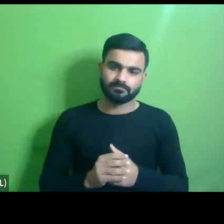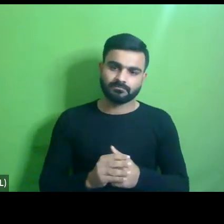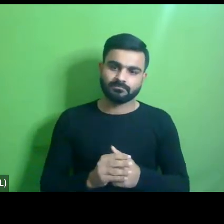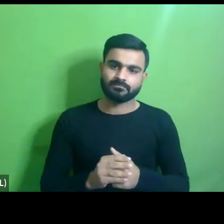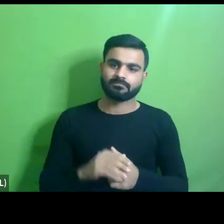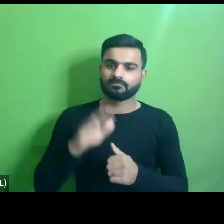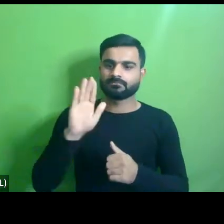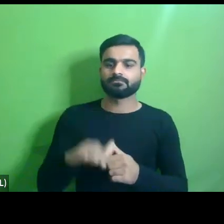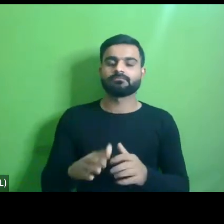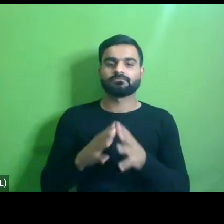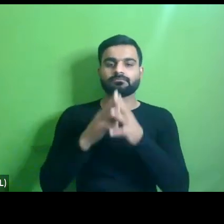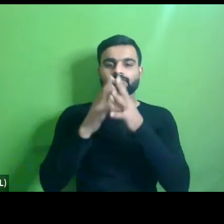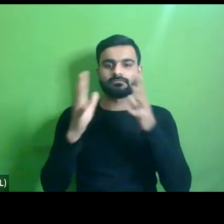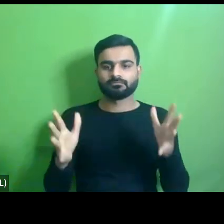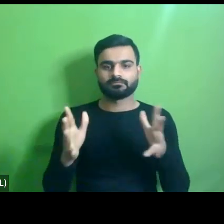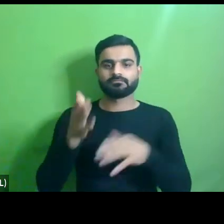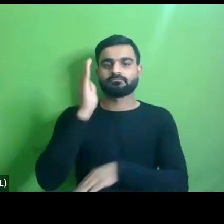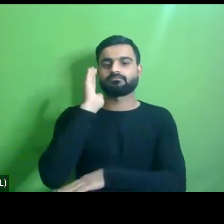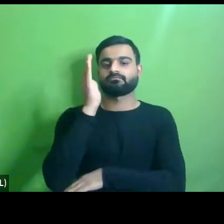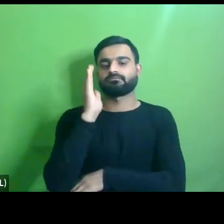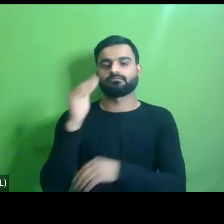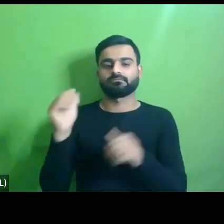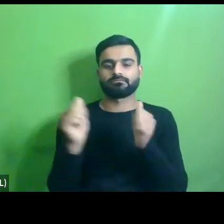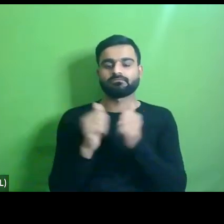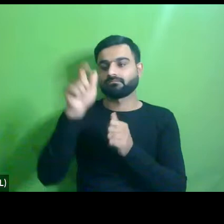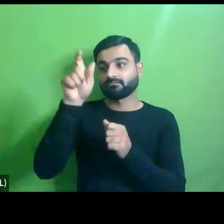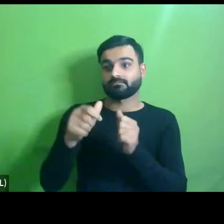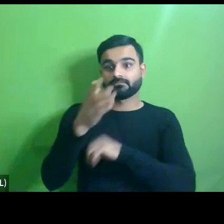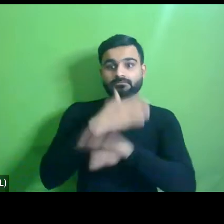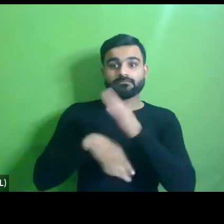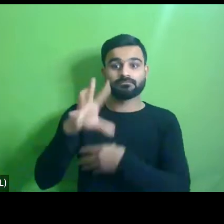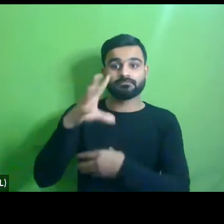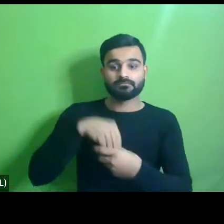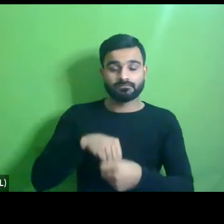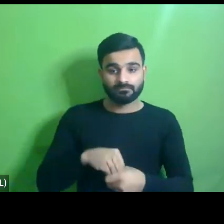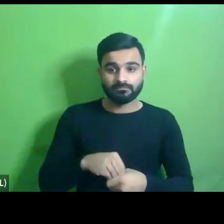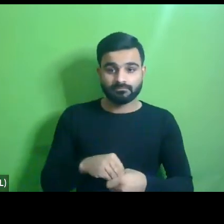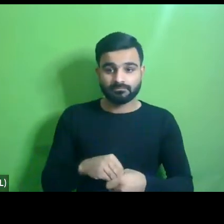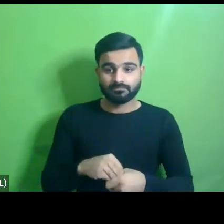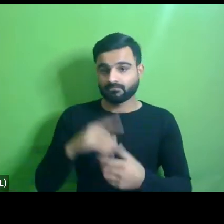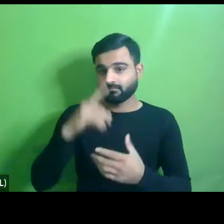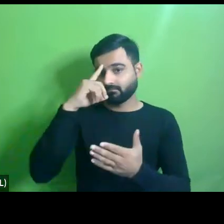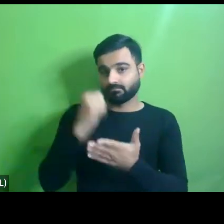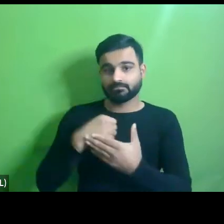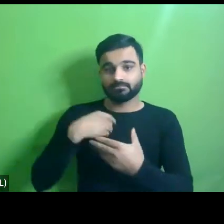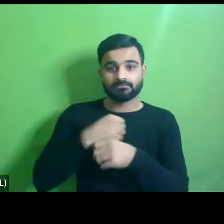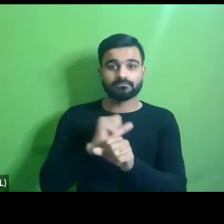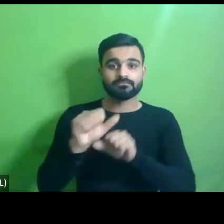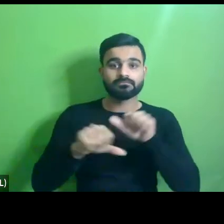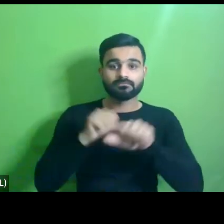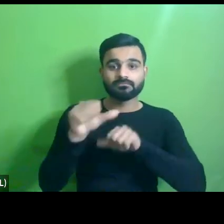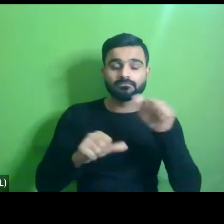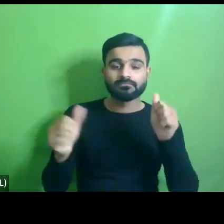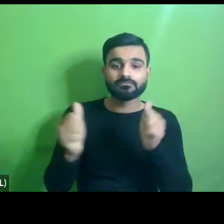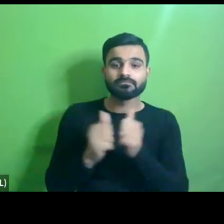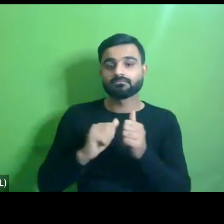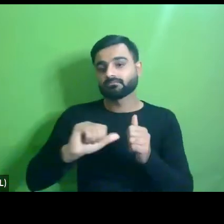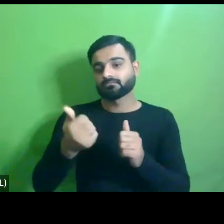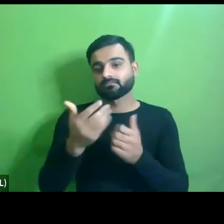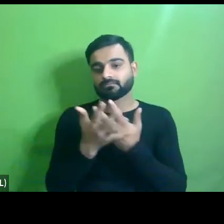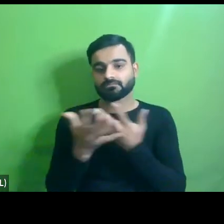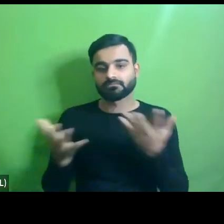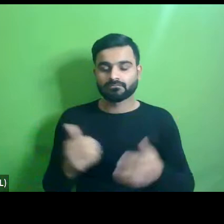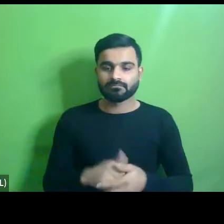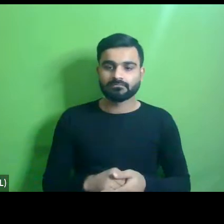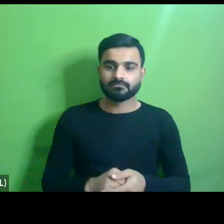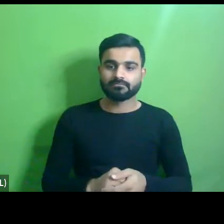having a larger representation of persons with disabilities um in the decision making process is um another thing the